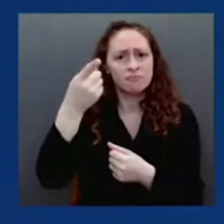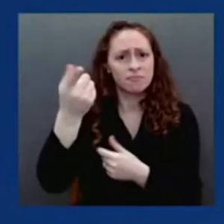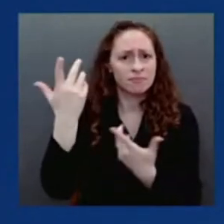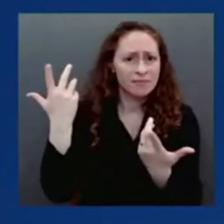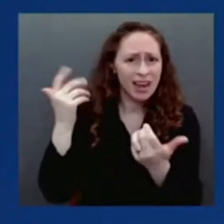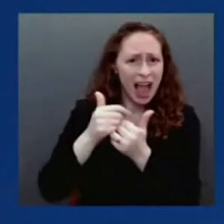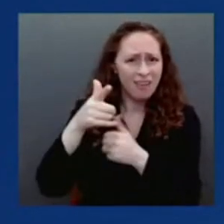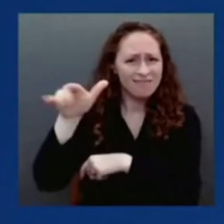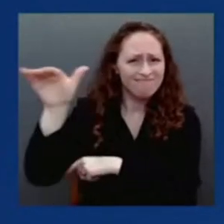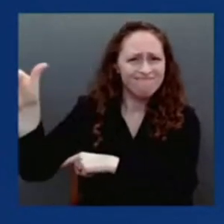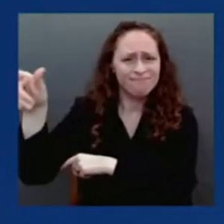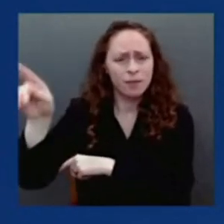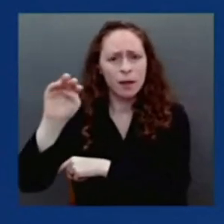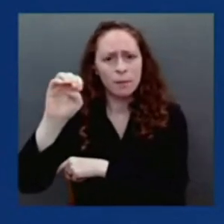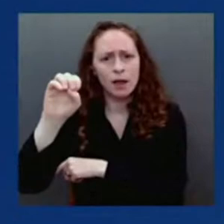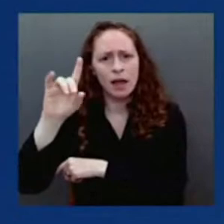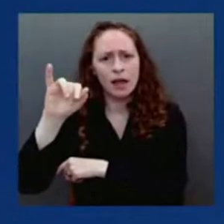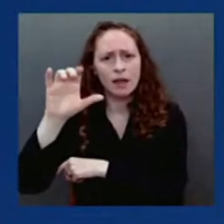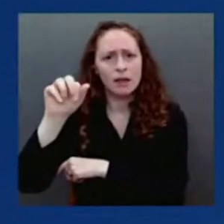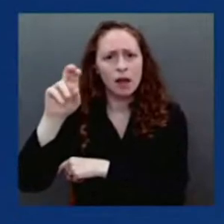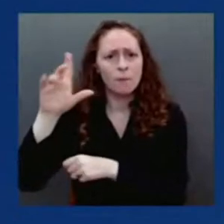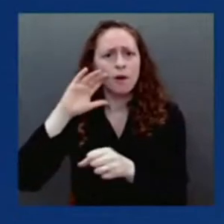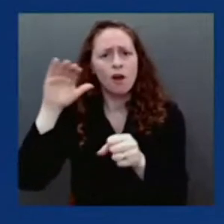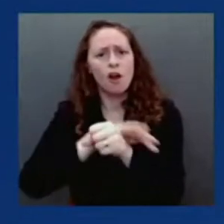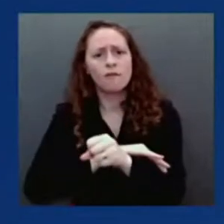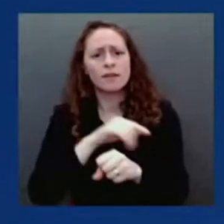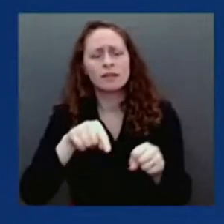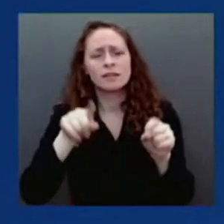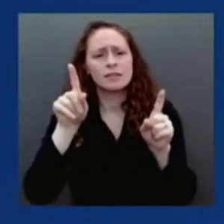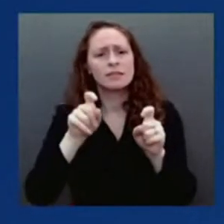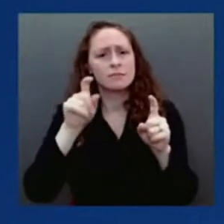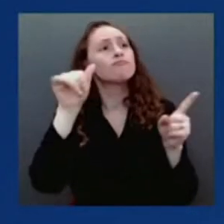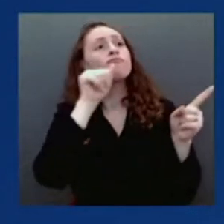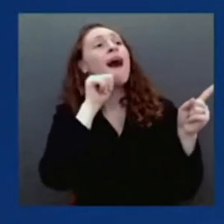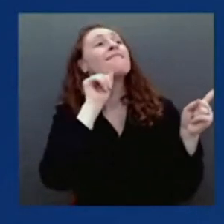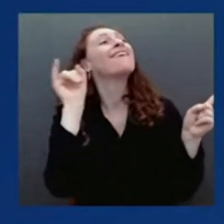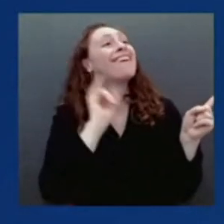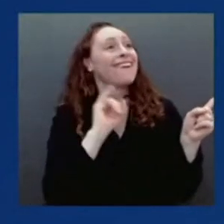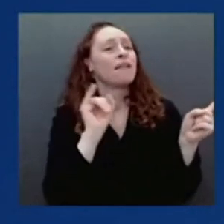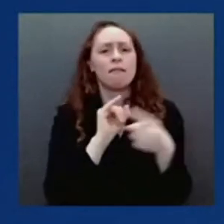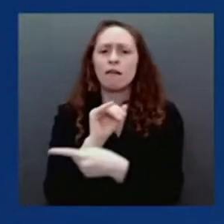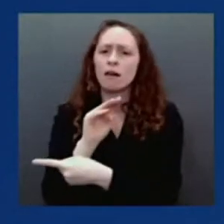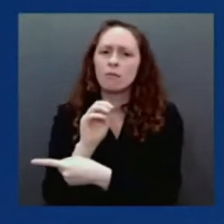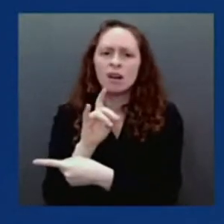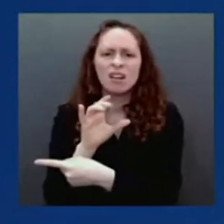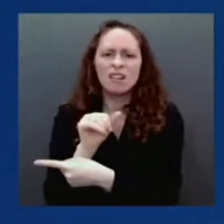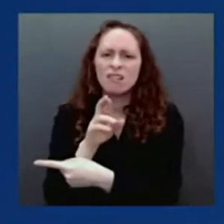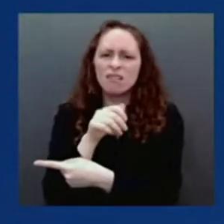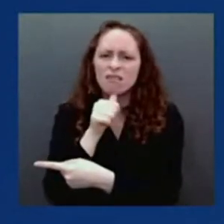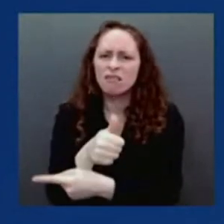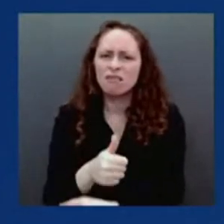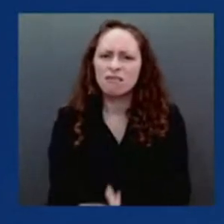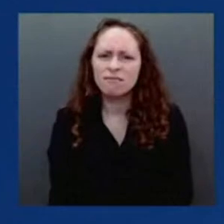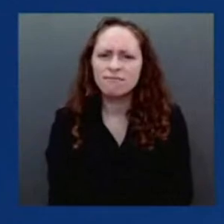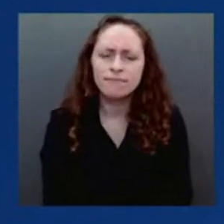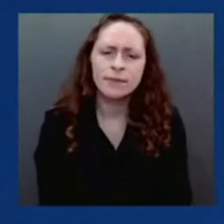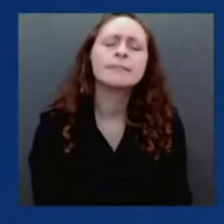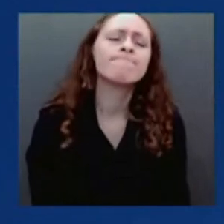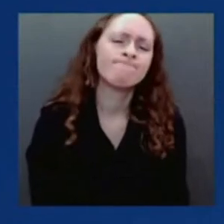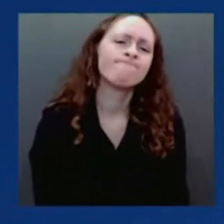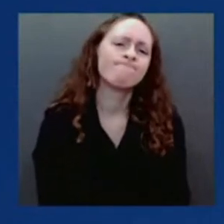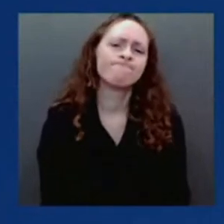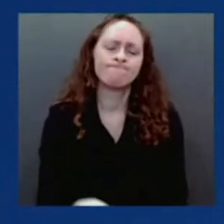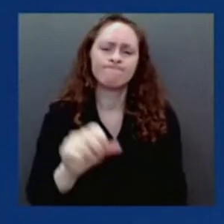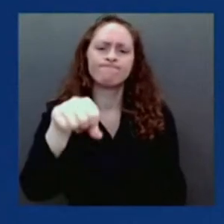now? Thanks for the question. A yes on Medicare. The program, as you know, already covers lab-based